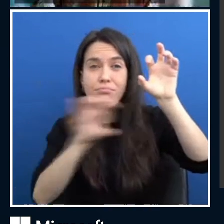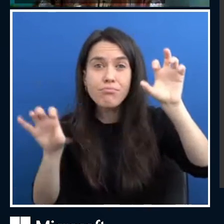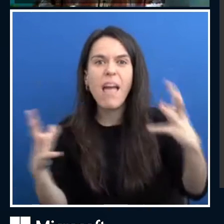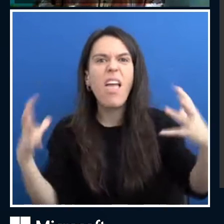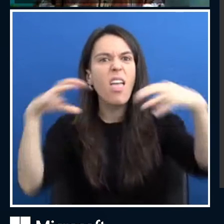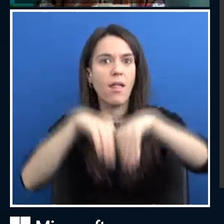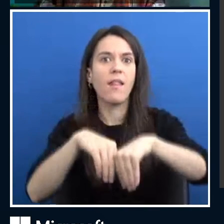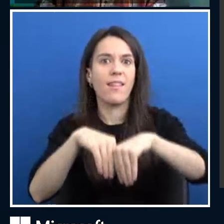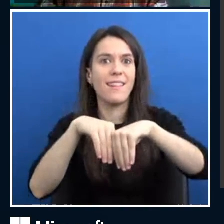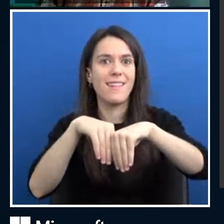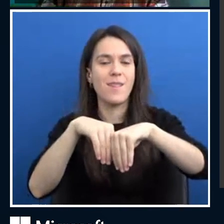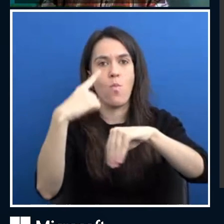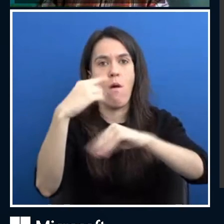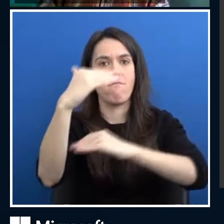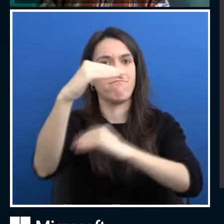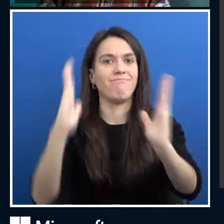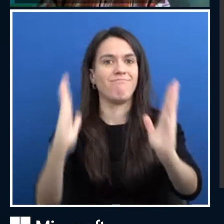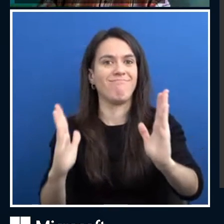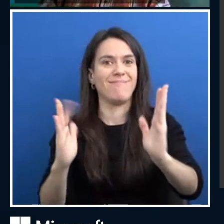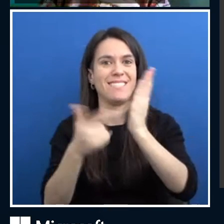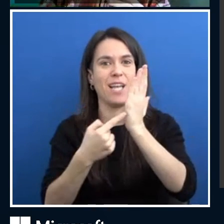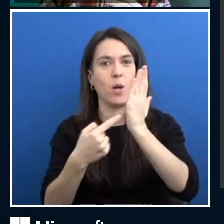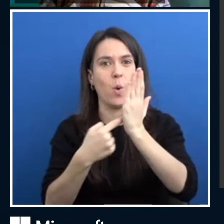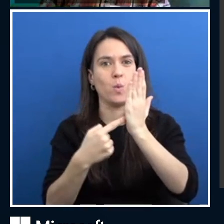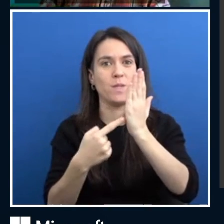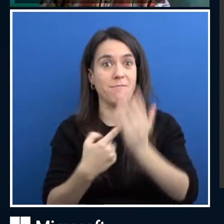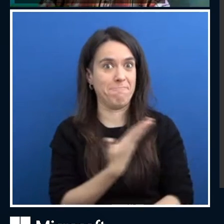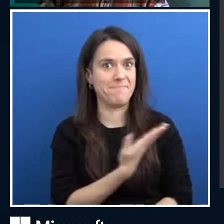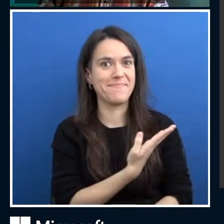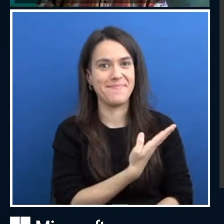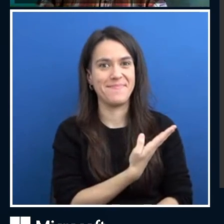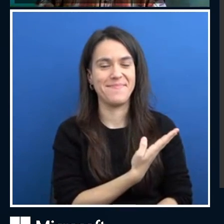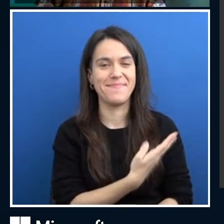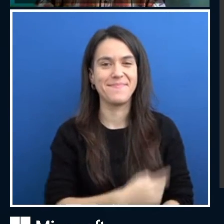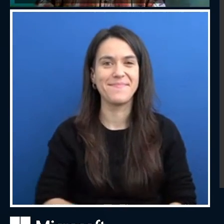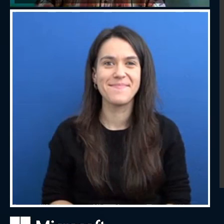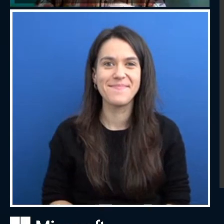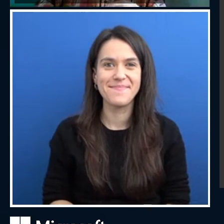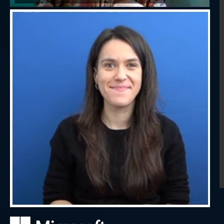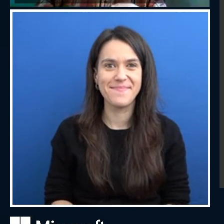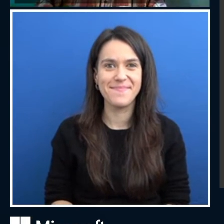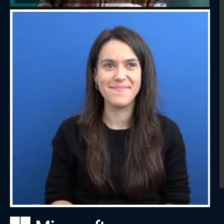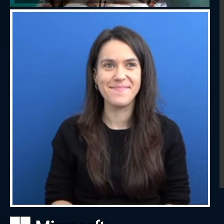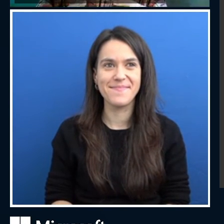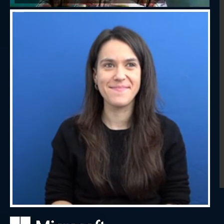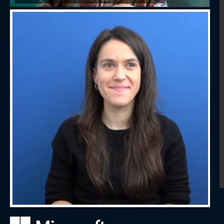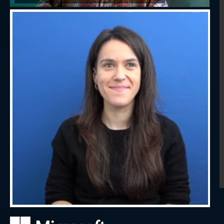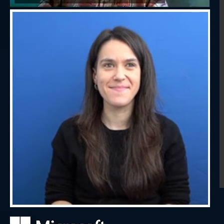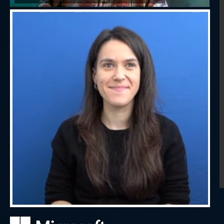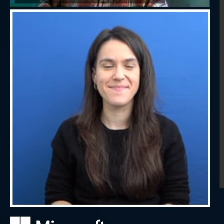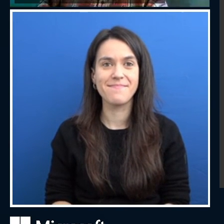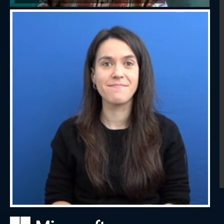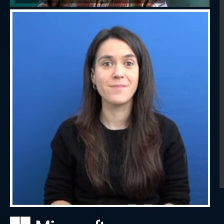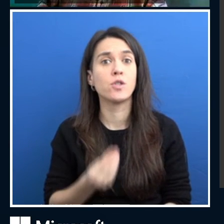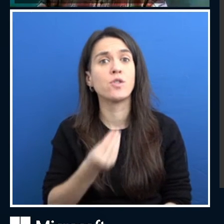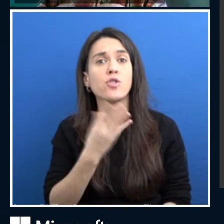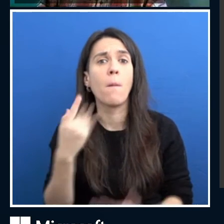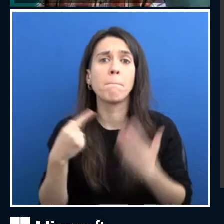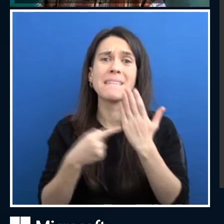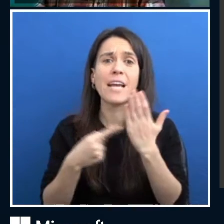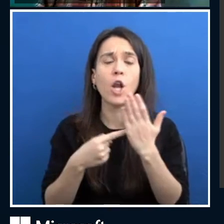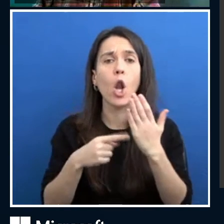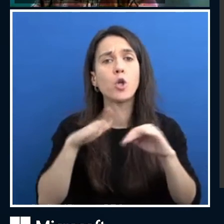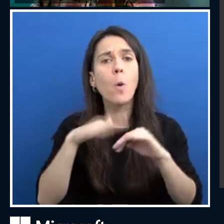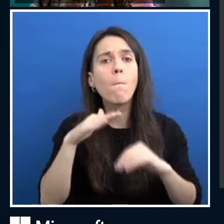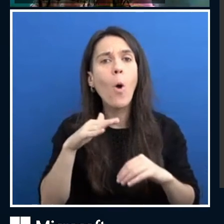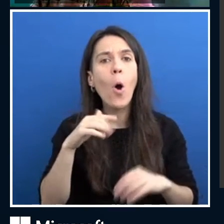one, uh, piece of technology. Uh, so there are some, uh, technologies that can be used by beginners. So for example, if you don't know